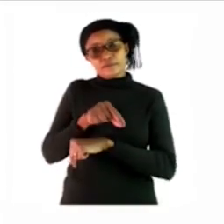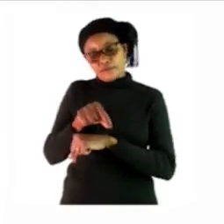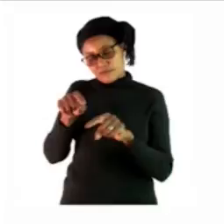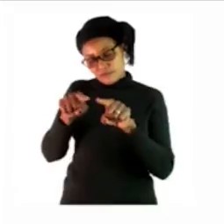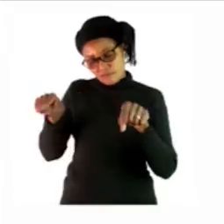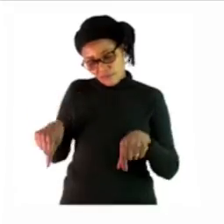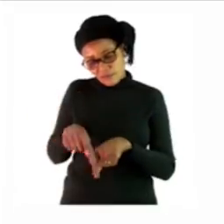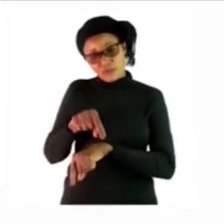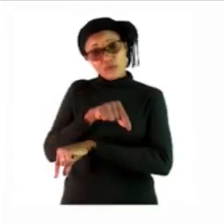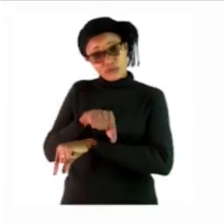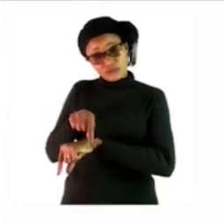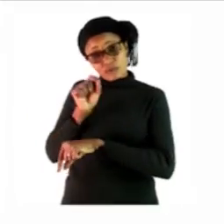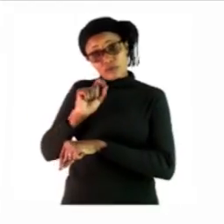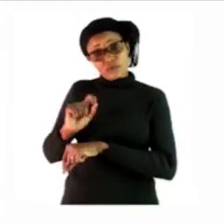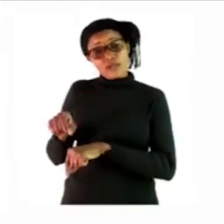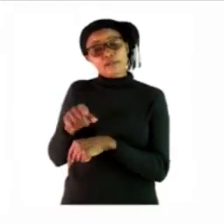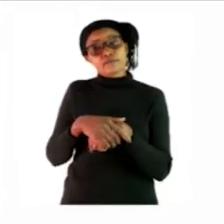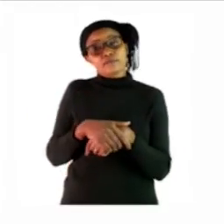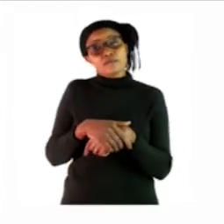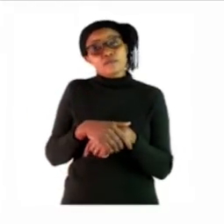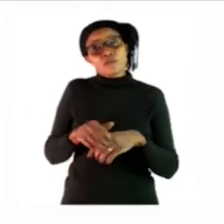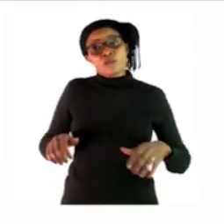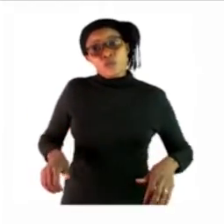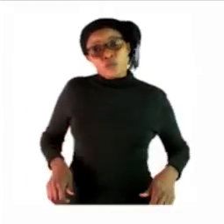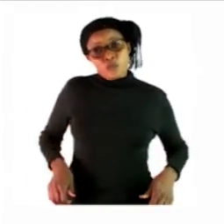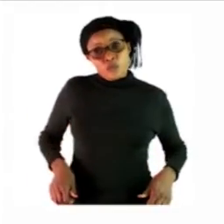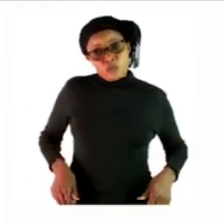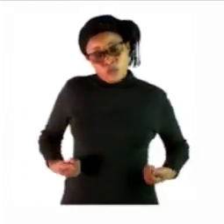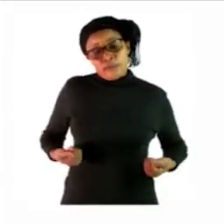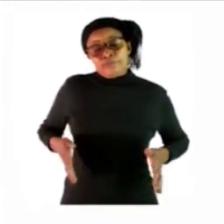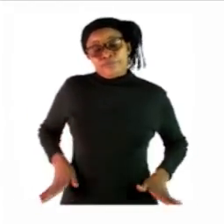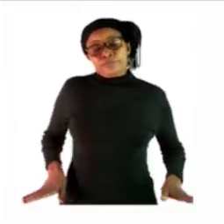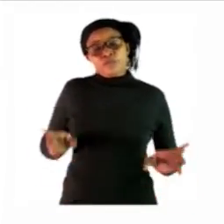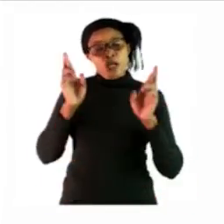boys and girls i hope that you understand